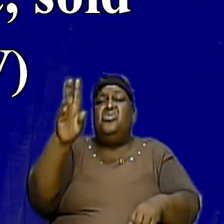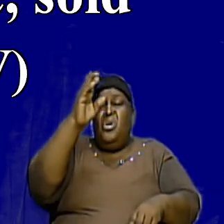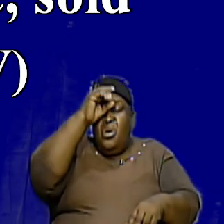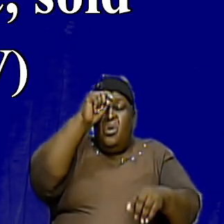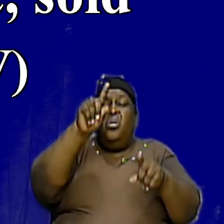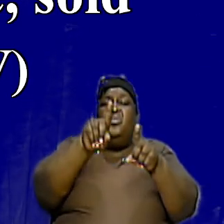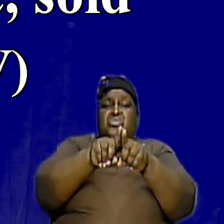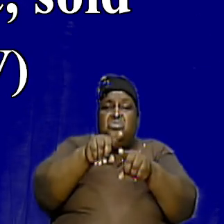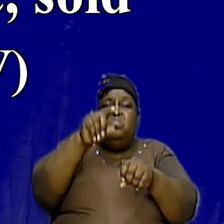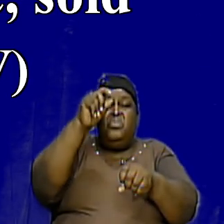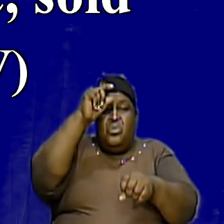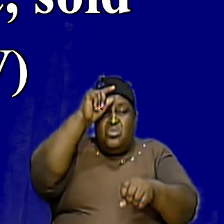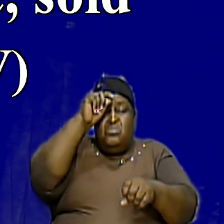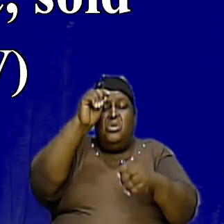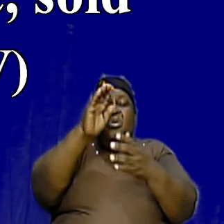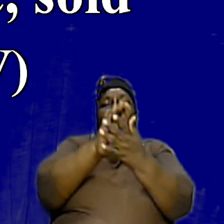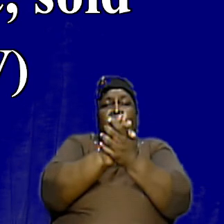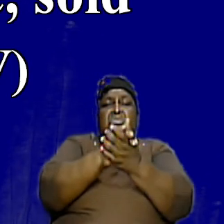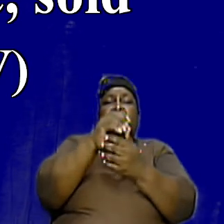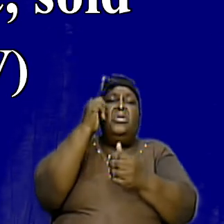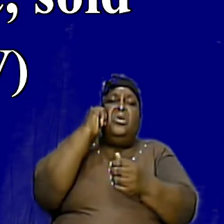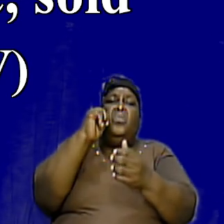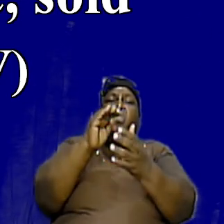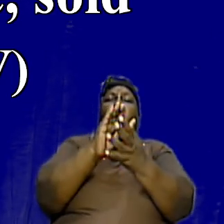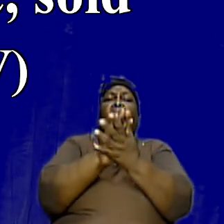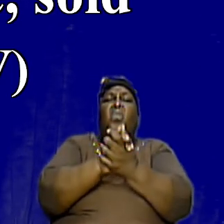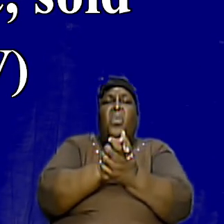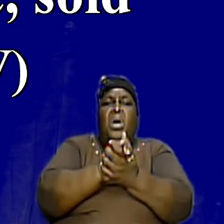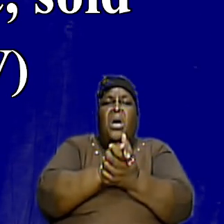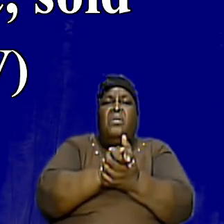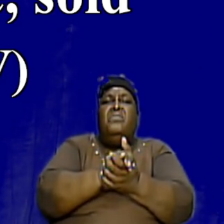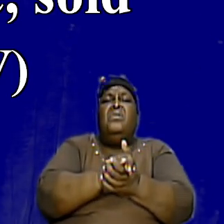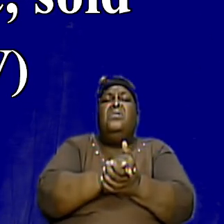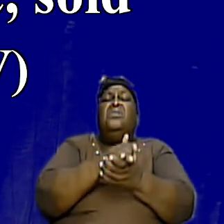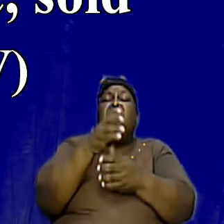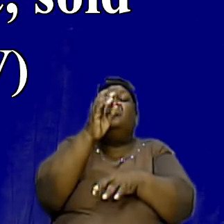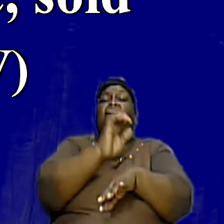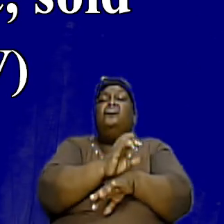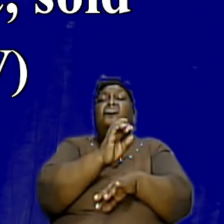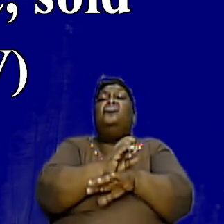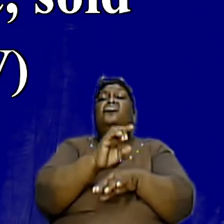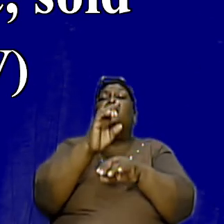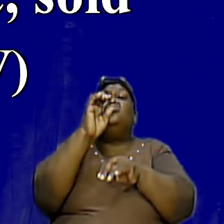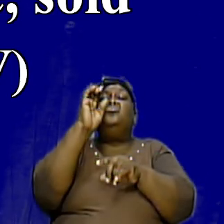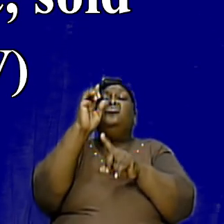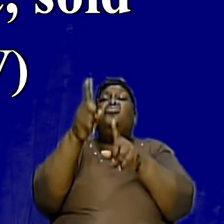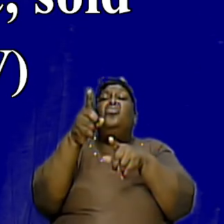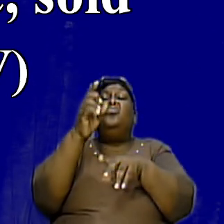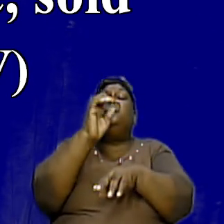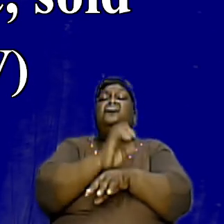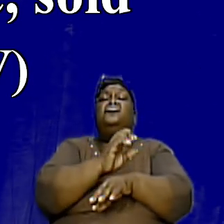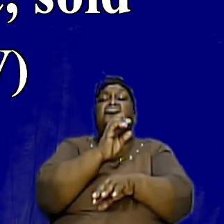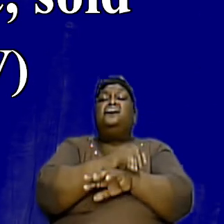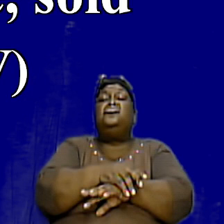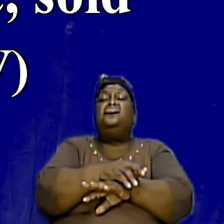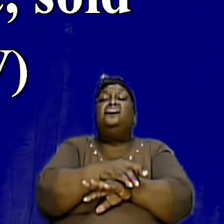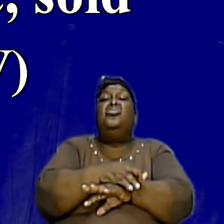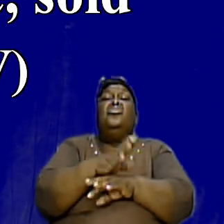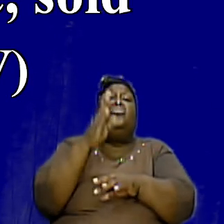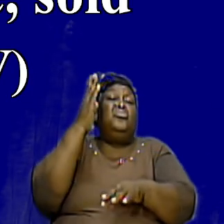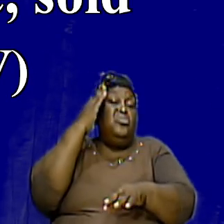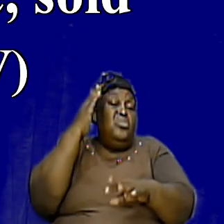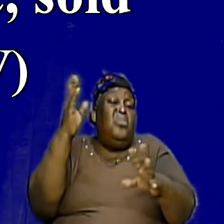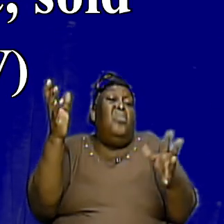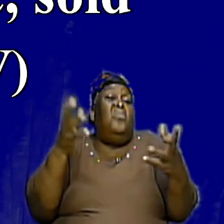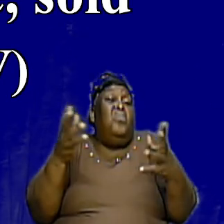Acts chapter 5 and verse 1 starting they are church people these are people that were in the church they knew what was